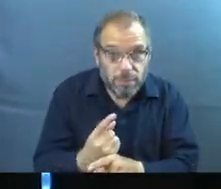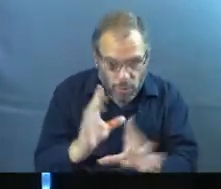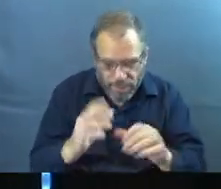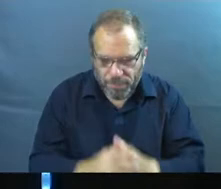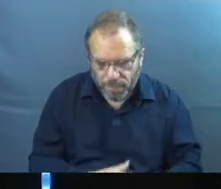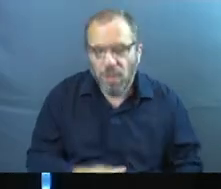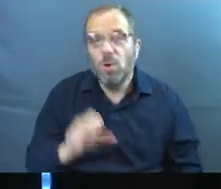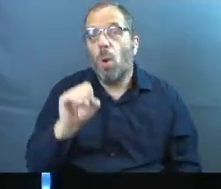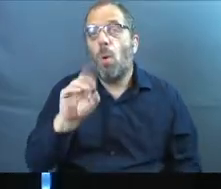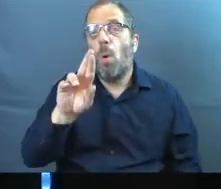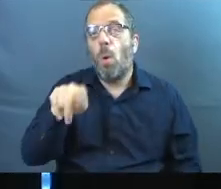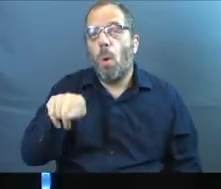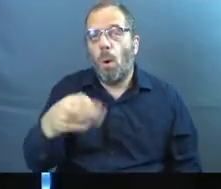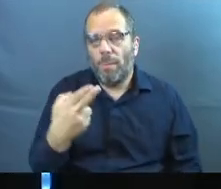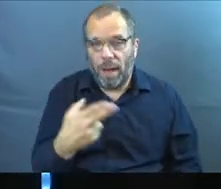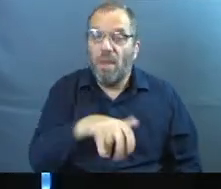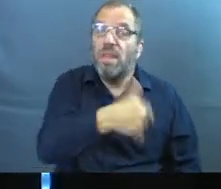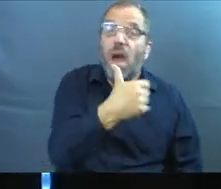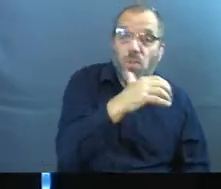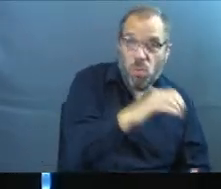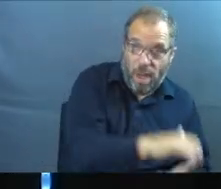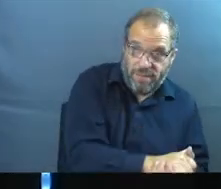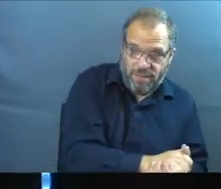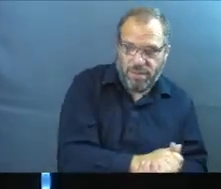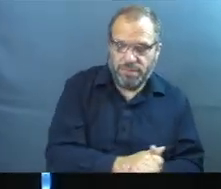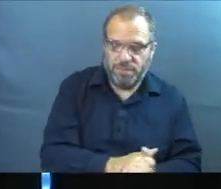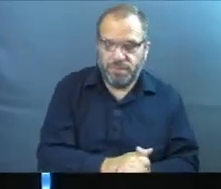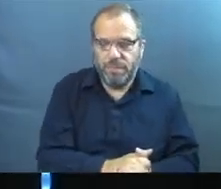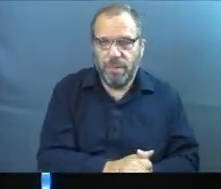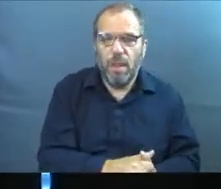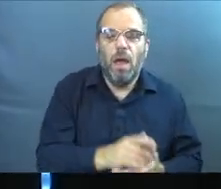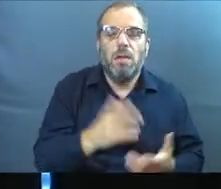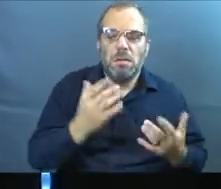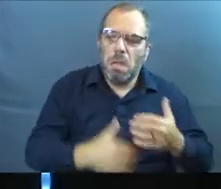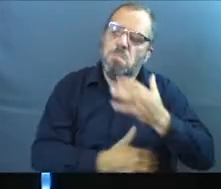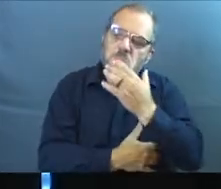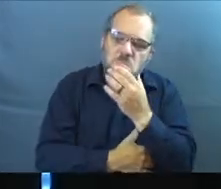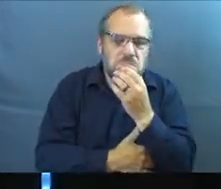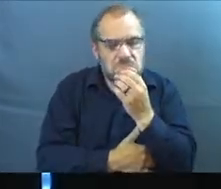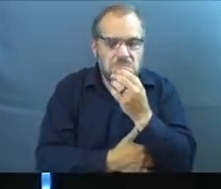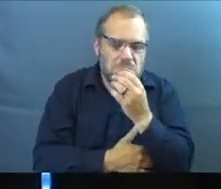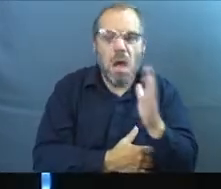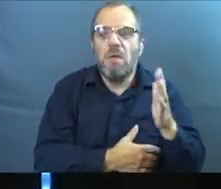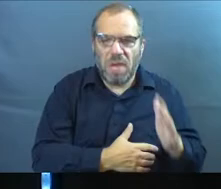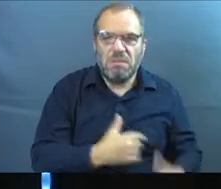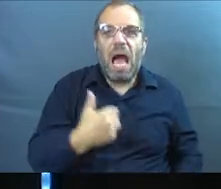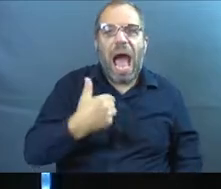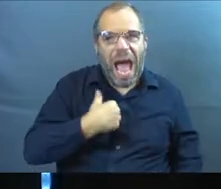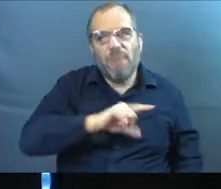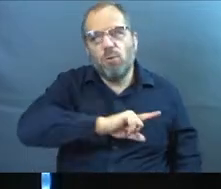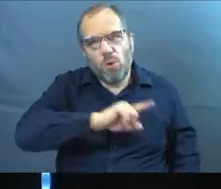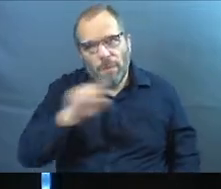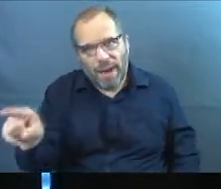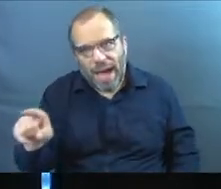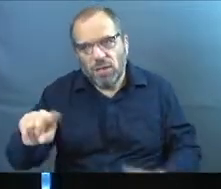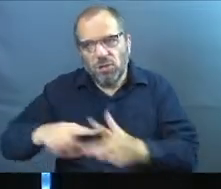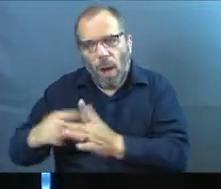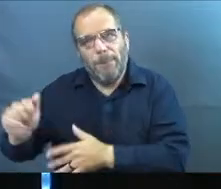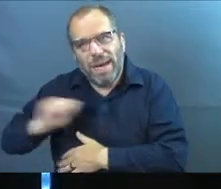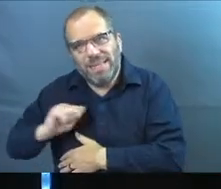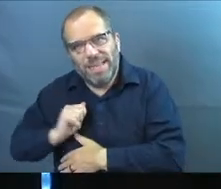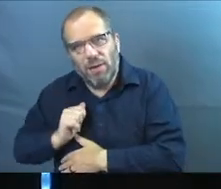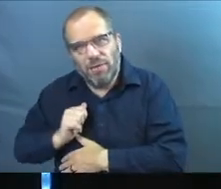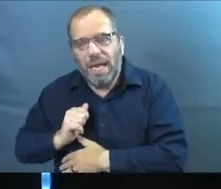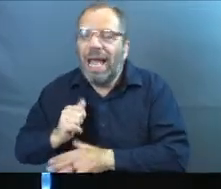Right? So Orpah, the other wife of one of her sons, decides, okay, I'm going to go back. I'm going to go back and start her again.